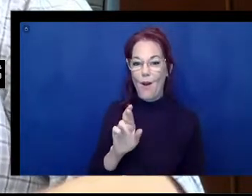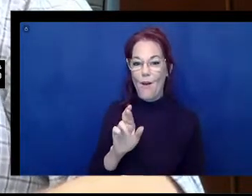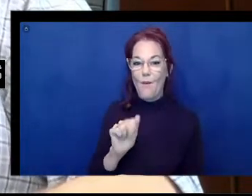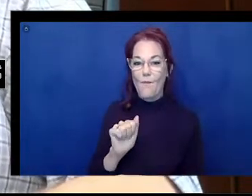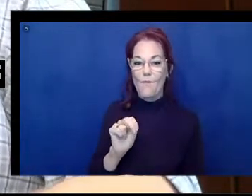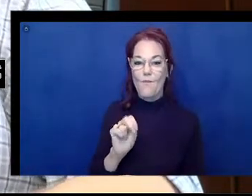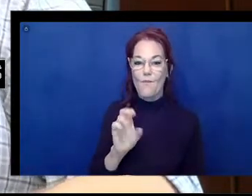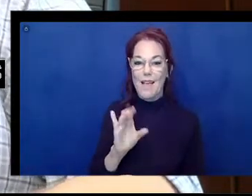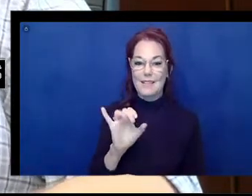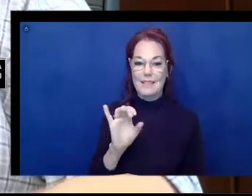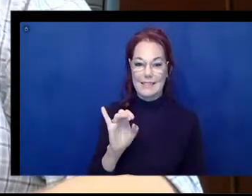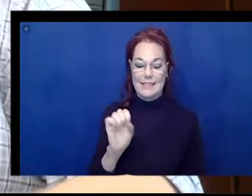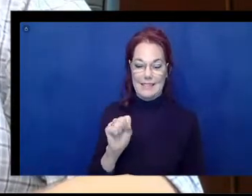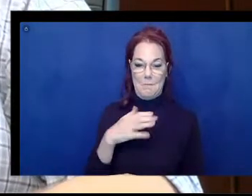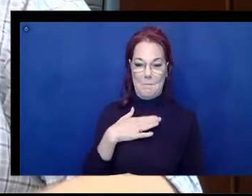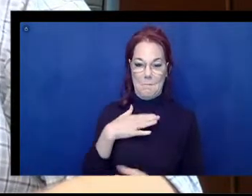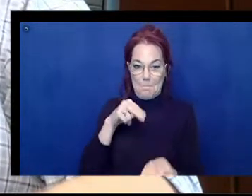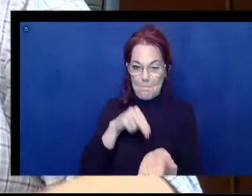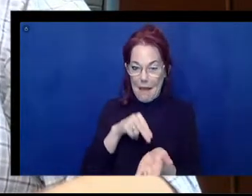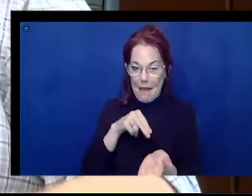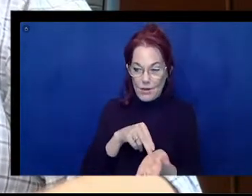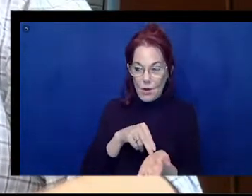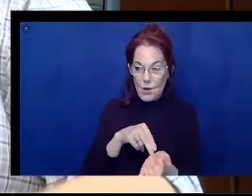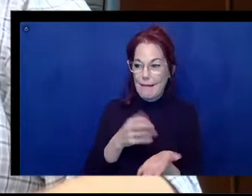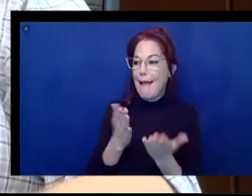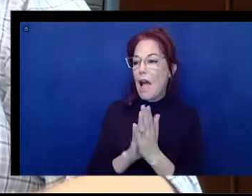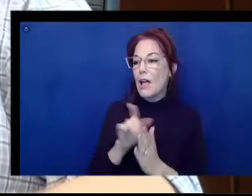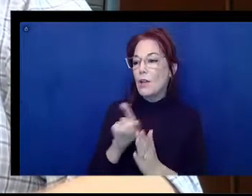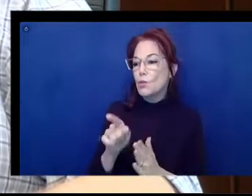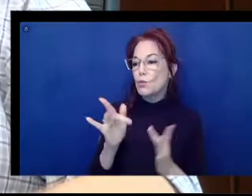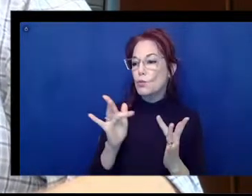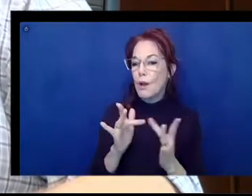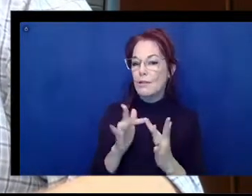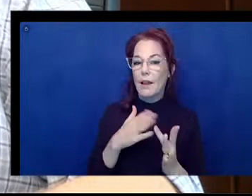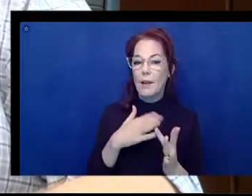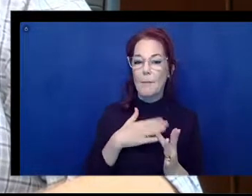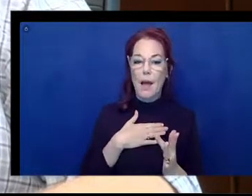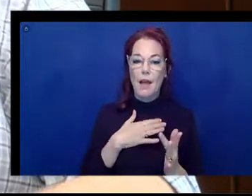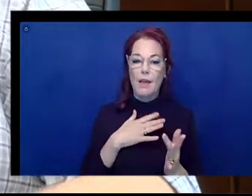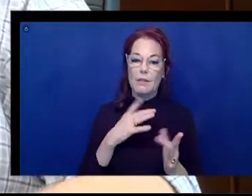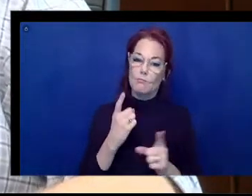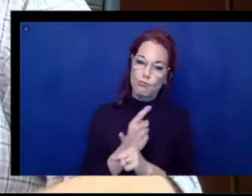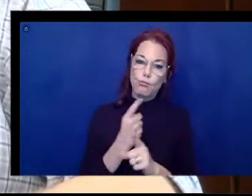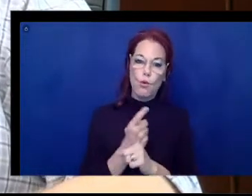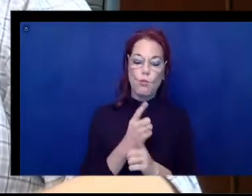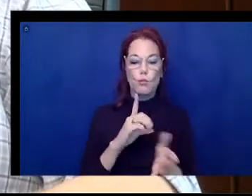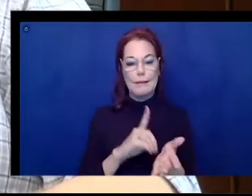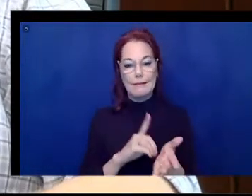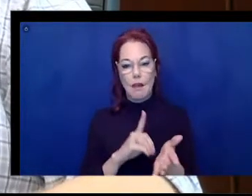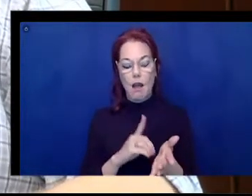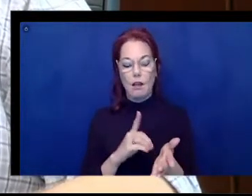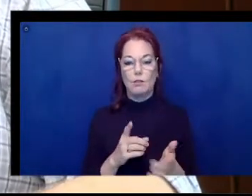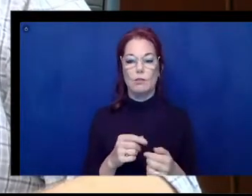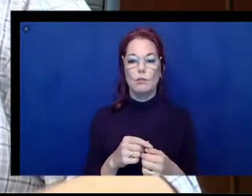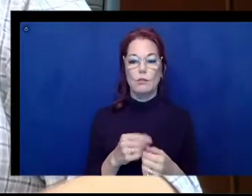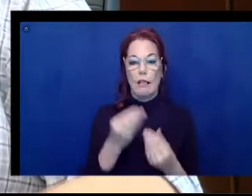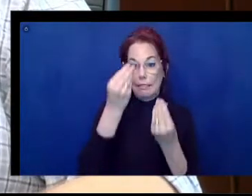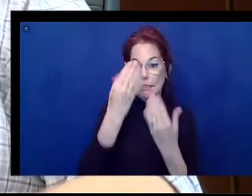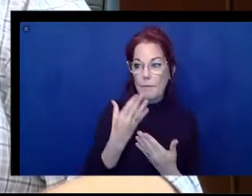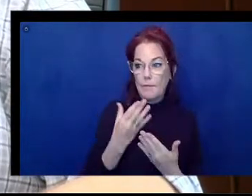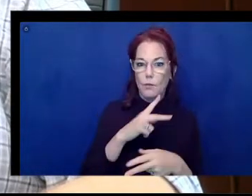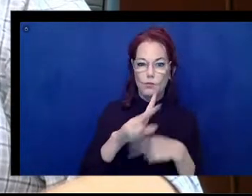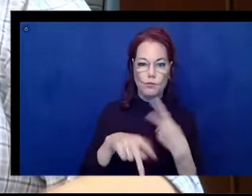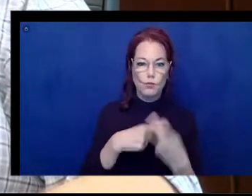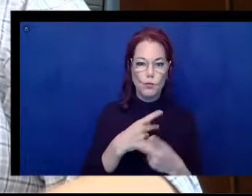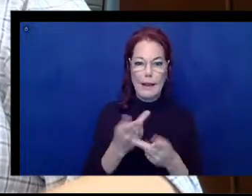contacting the appropriate doctors, the appropriate services that you might need. Get those services to